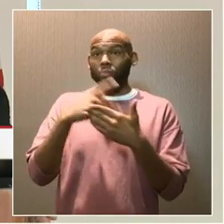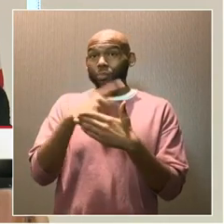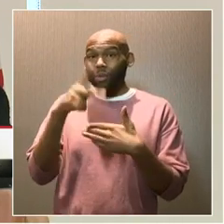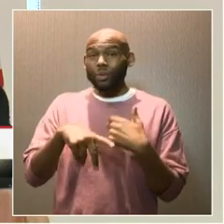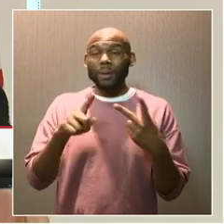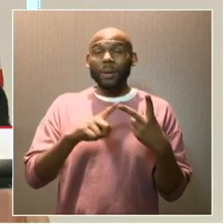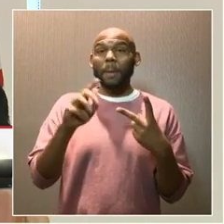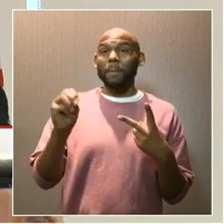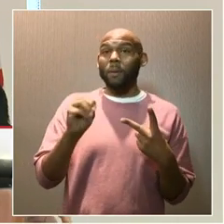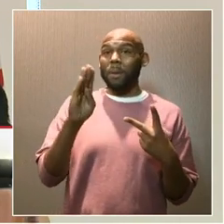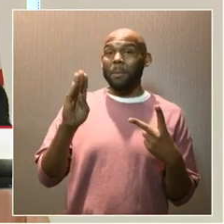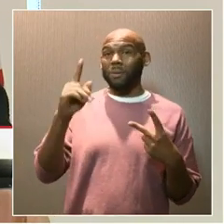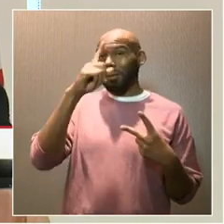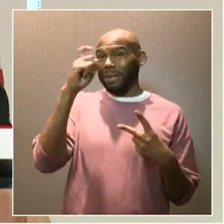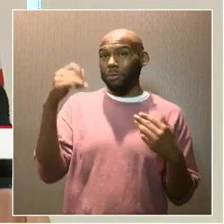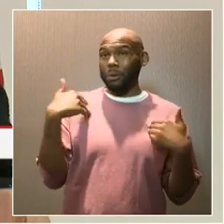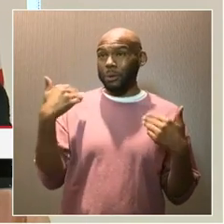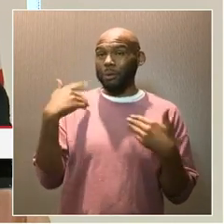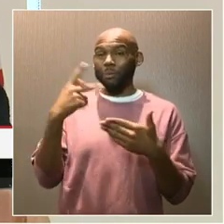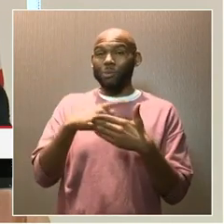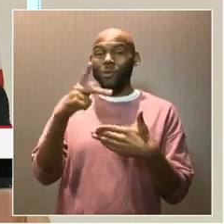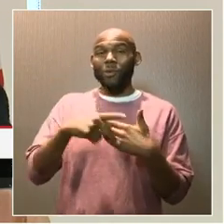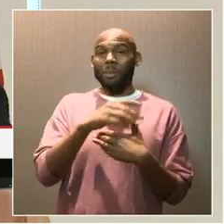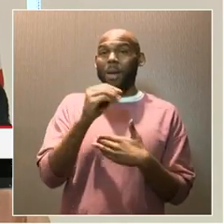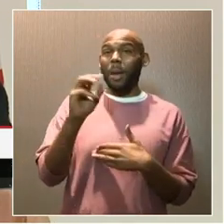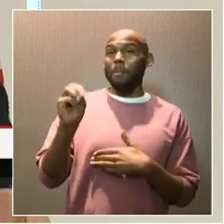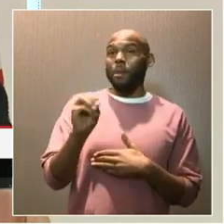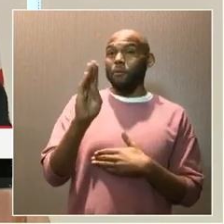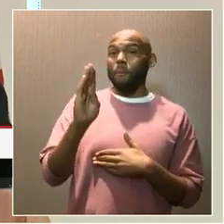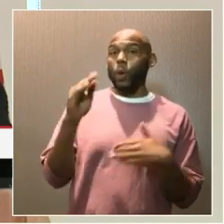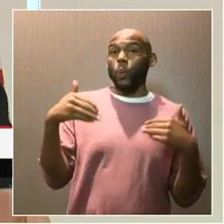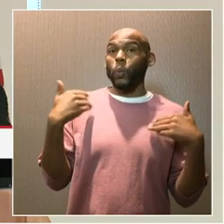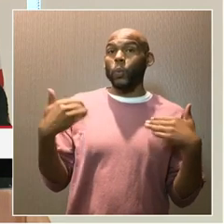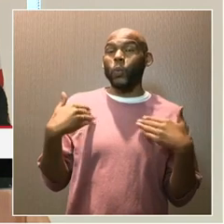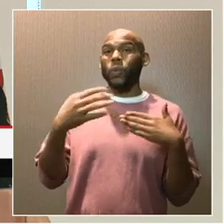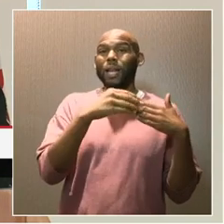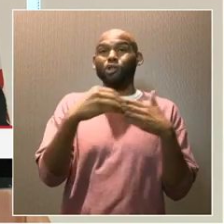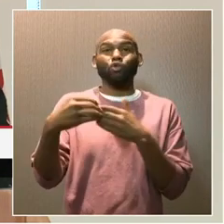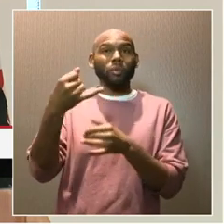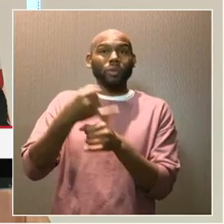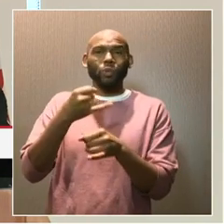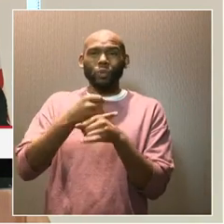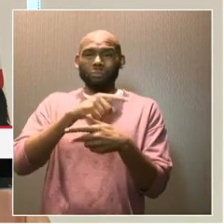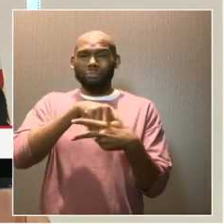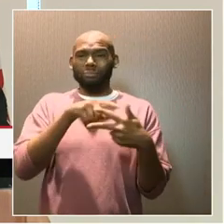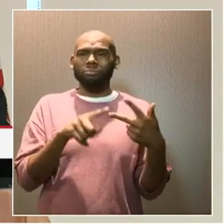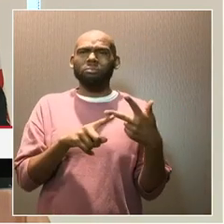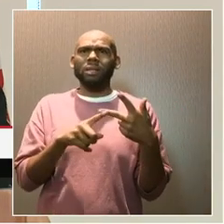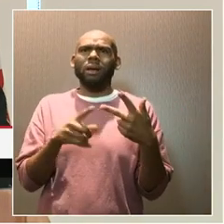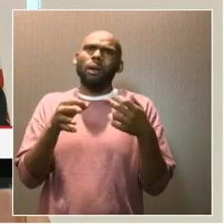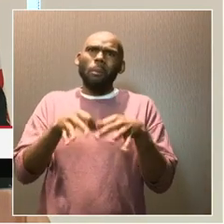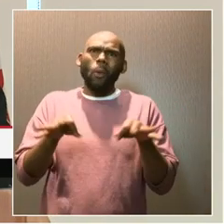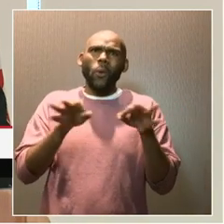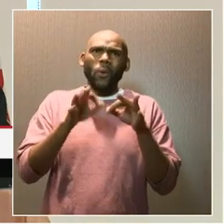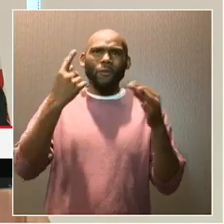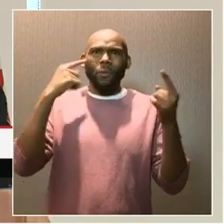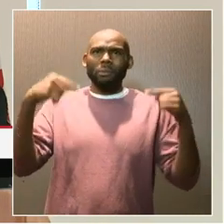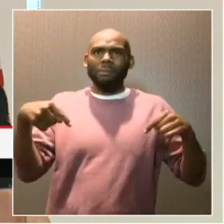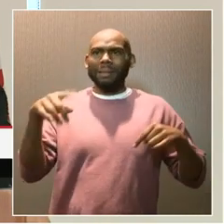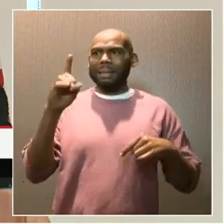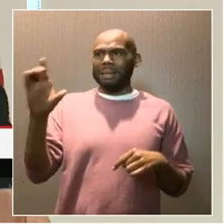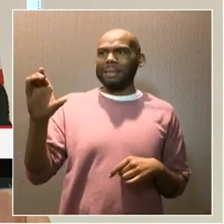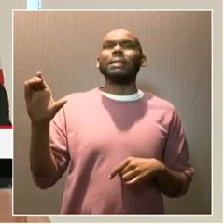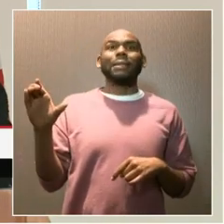Summer Youth Employment Program and the Marion Barry Youth Leadership Institute is so critically important to the District of